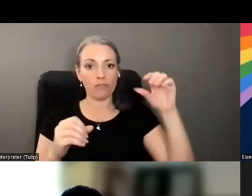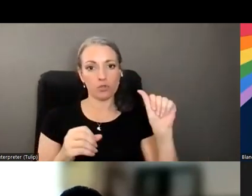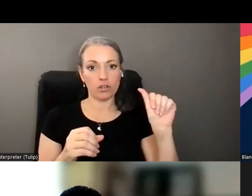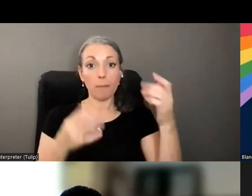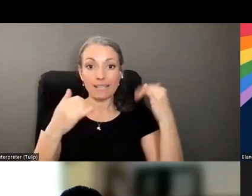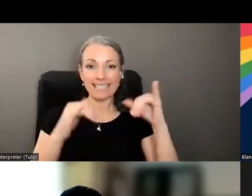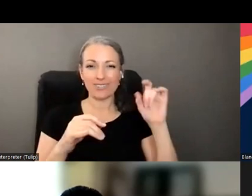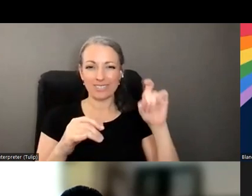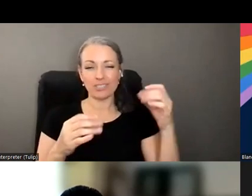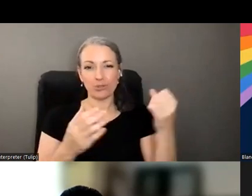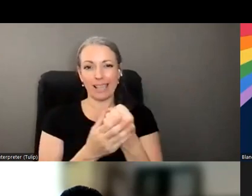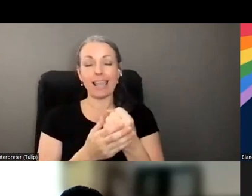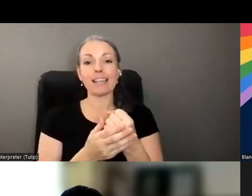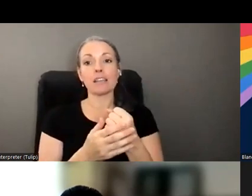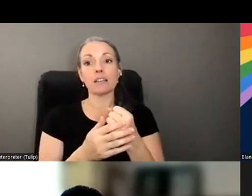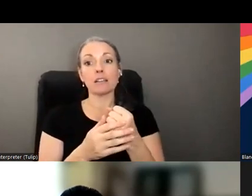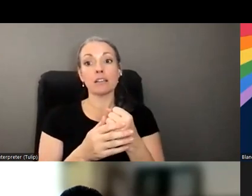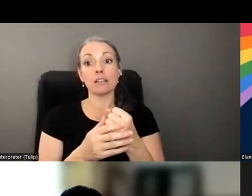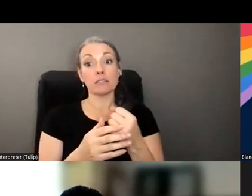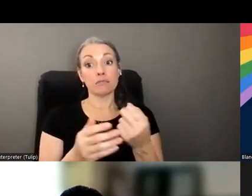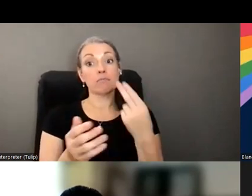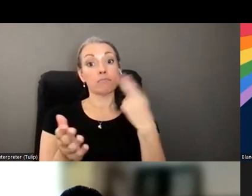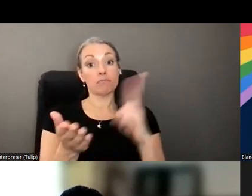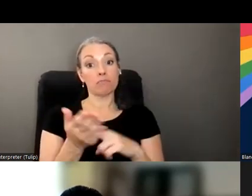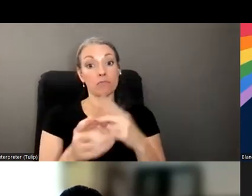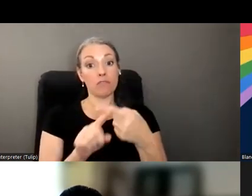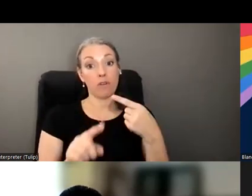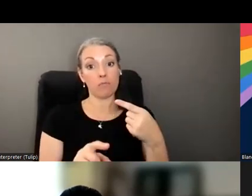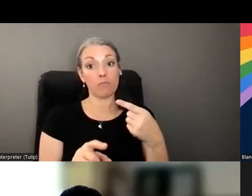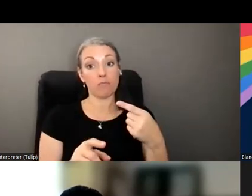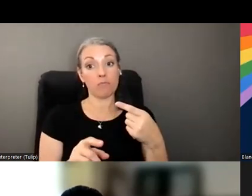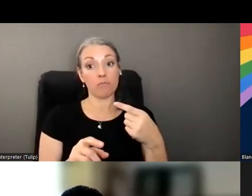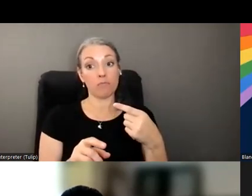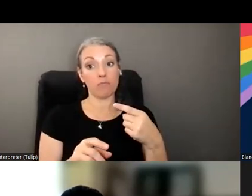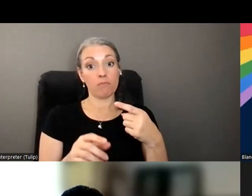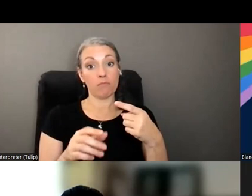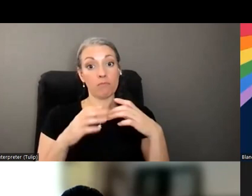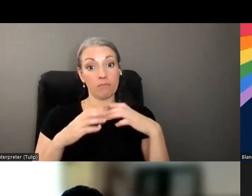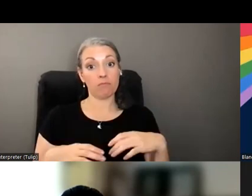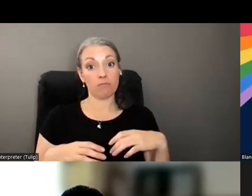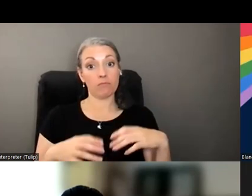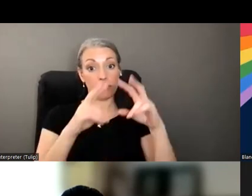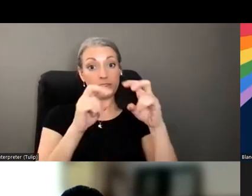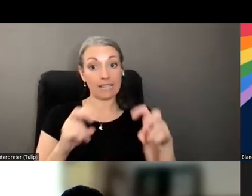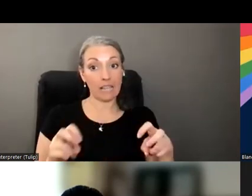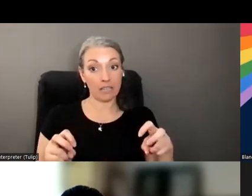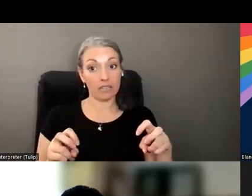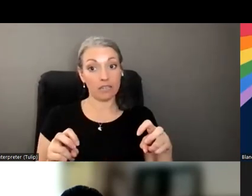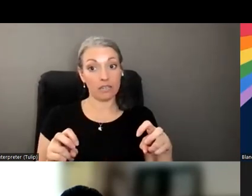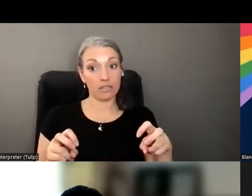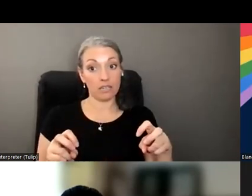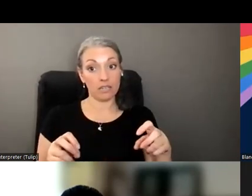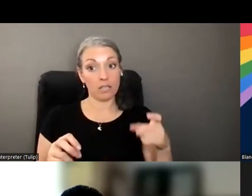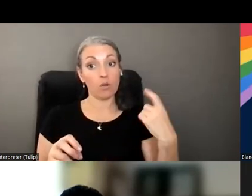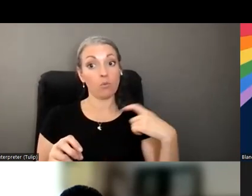need to get consent from the resident to, um, investigate. And we